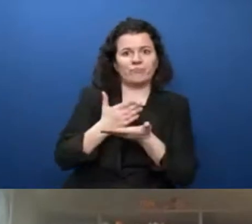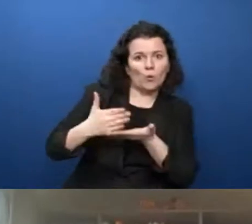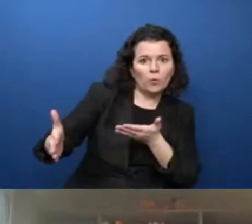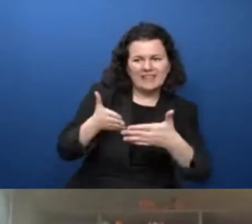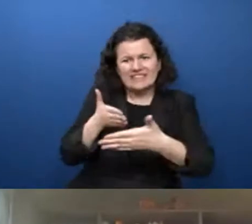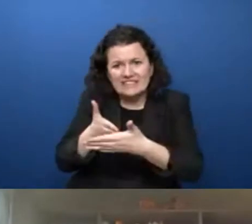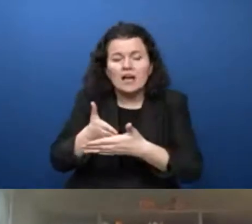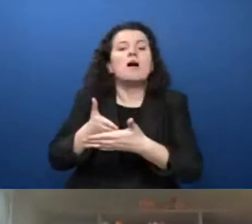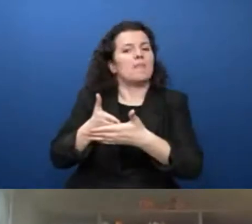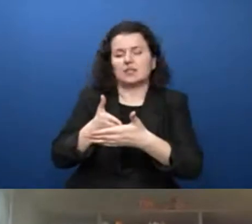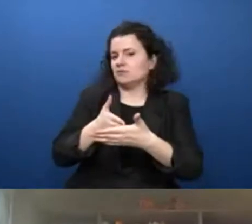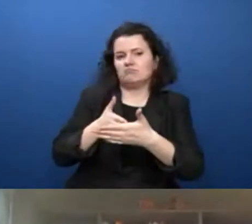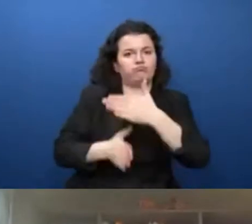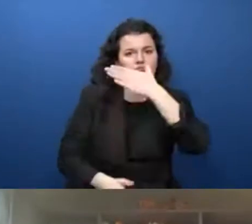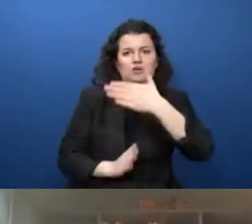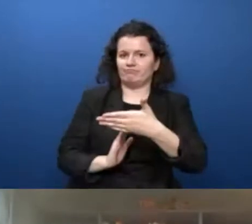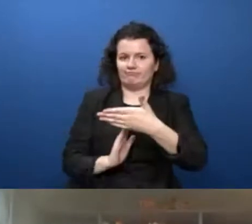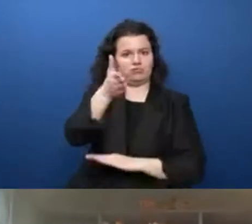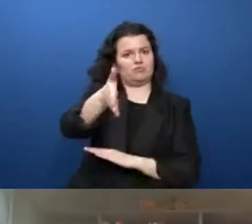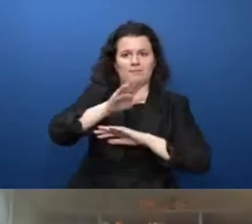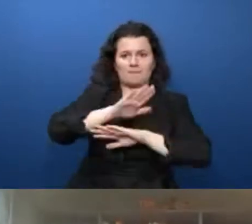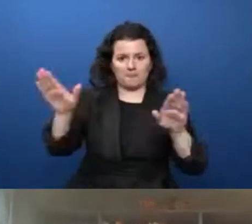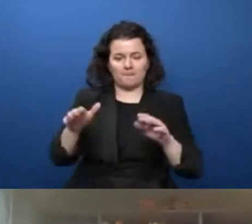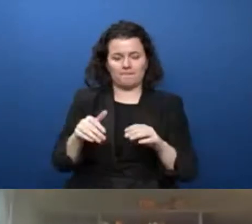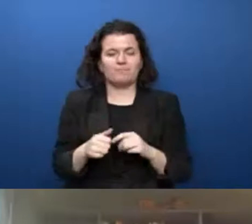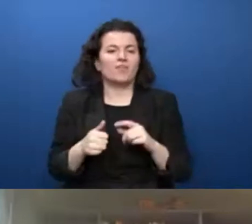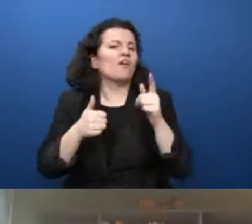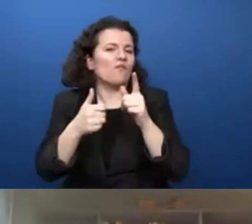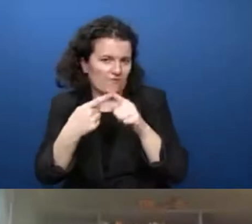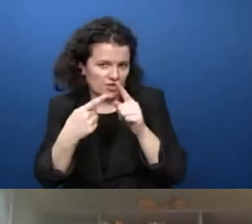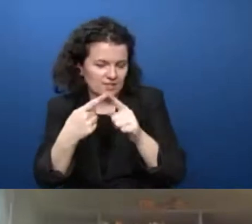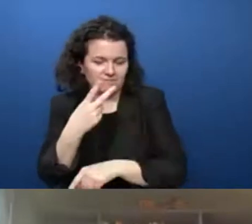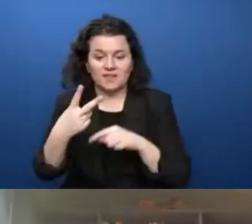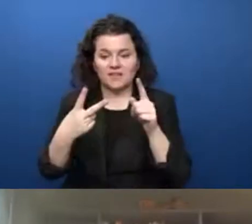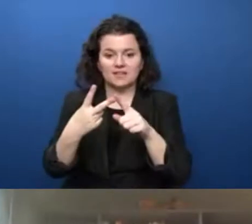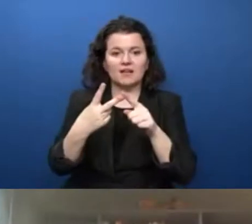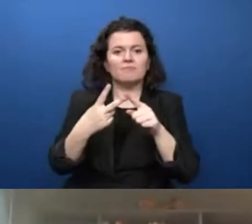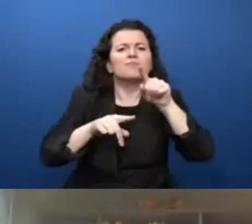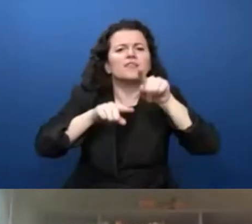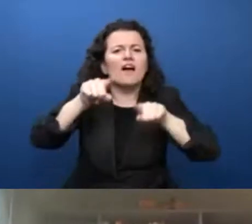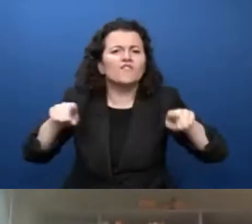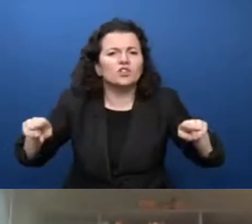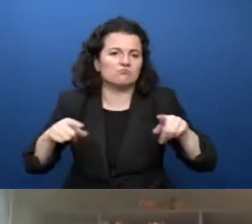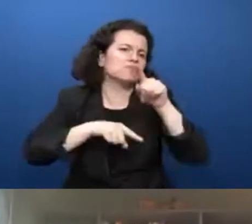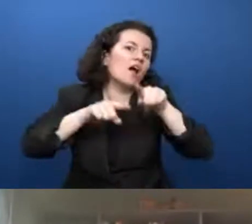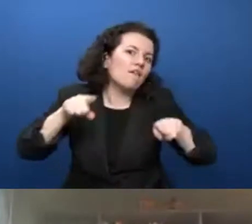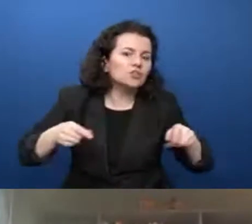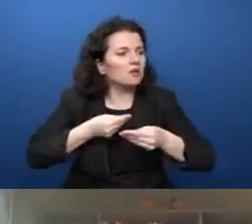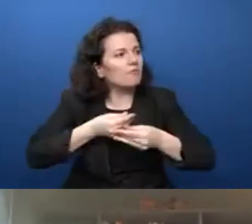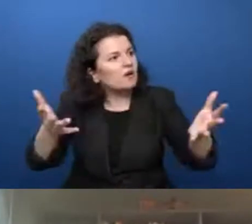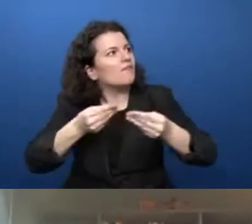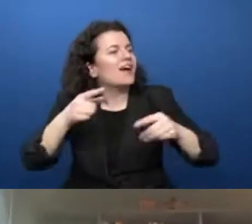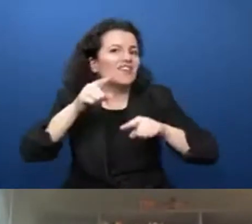key concept here is diversity. Now we hear diversity a lot. Everybody's talking about diversity. But diversity isn't just a checklist.